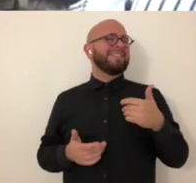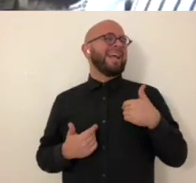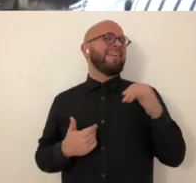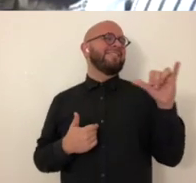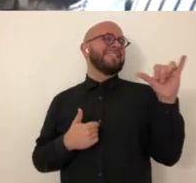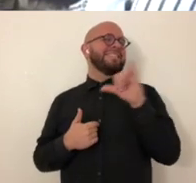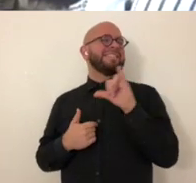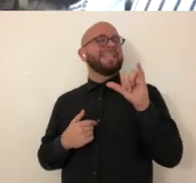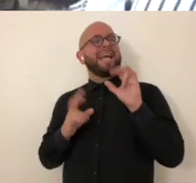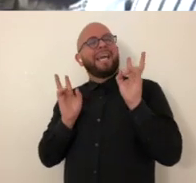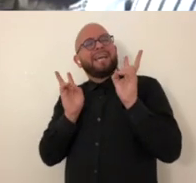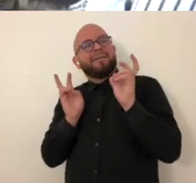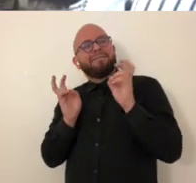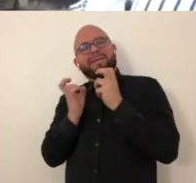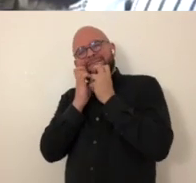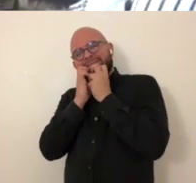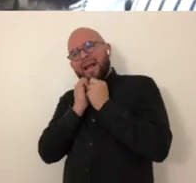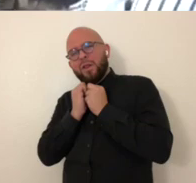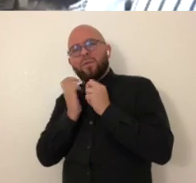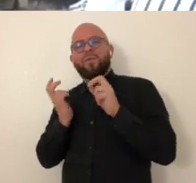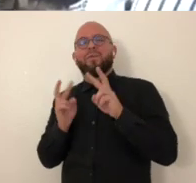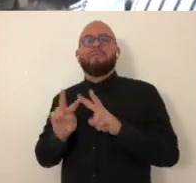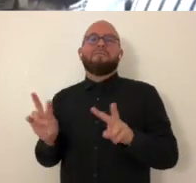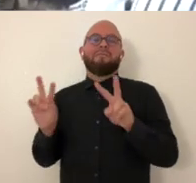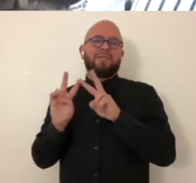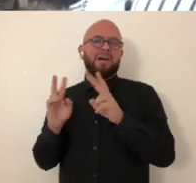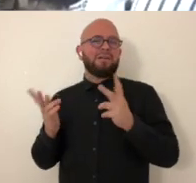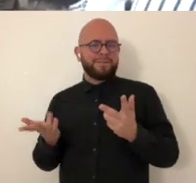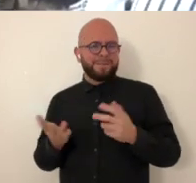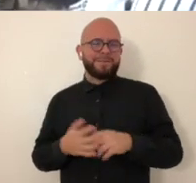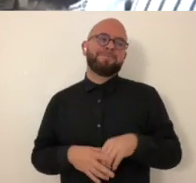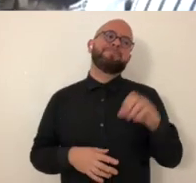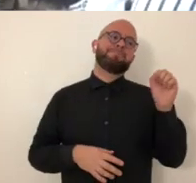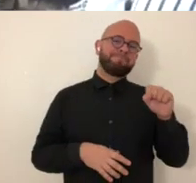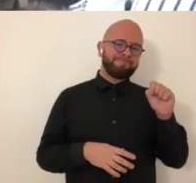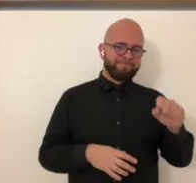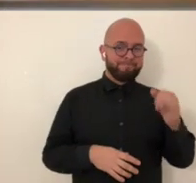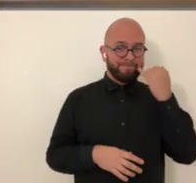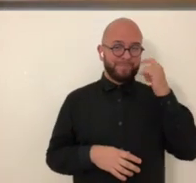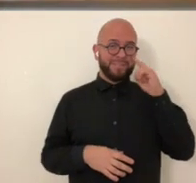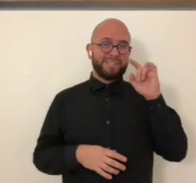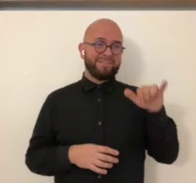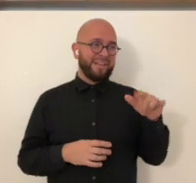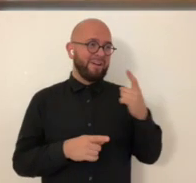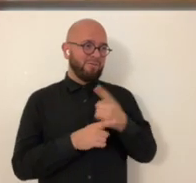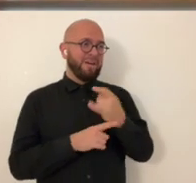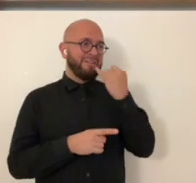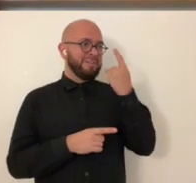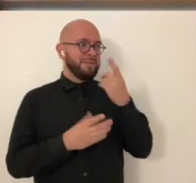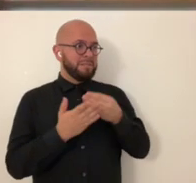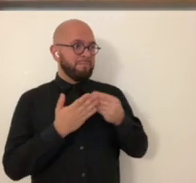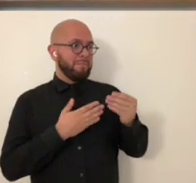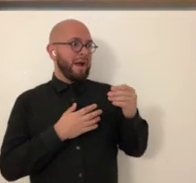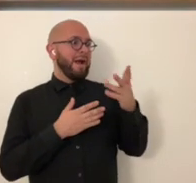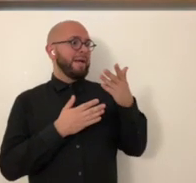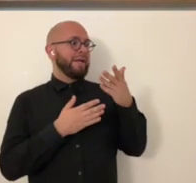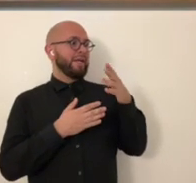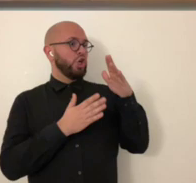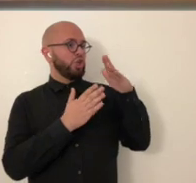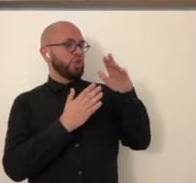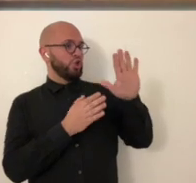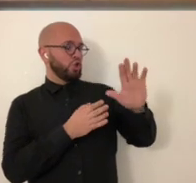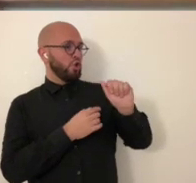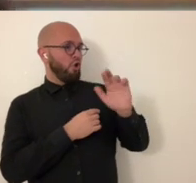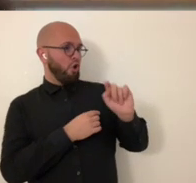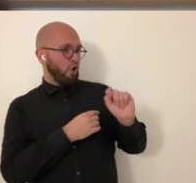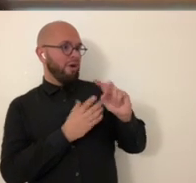but it still doesn't necessarily have that same final connotation of value yeah and it's interesting i mean if you start thinking of